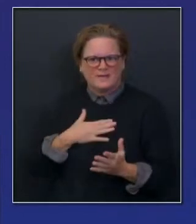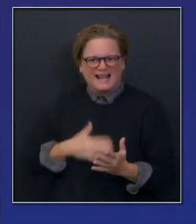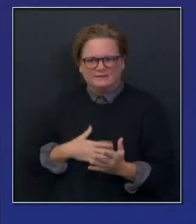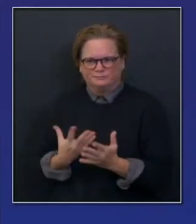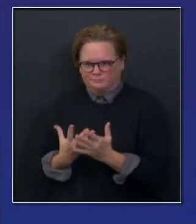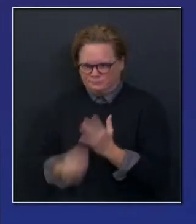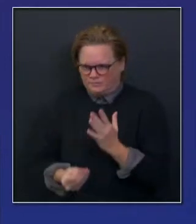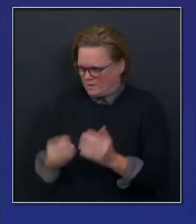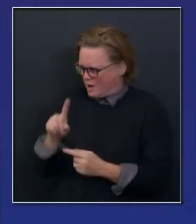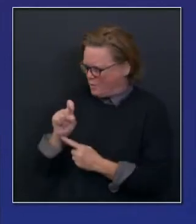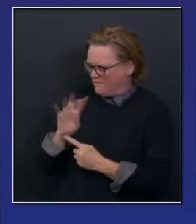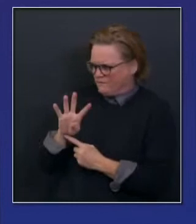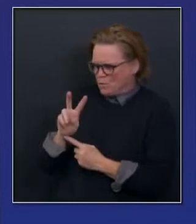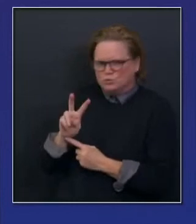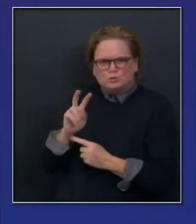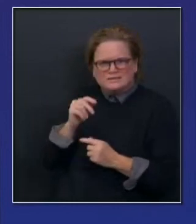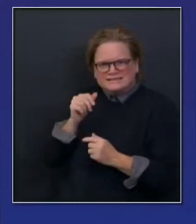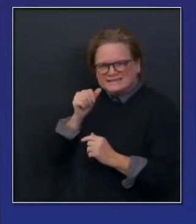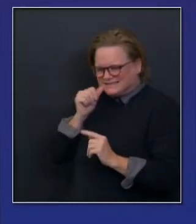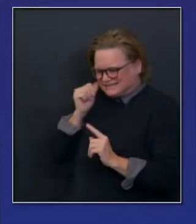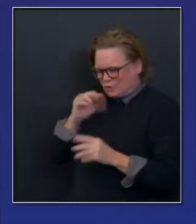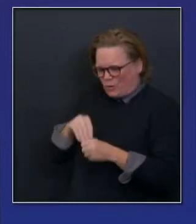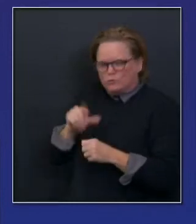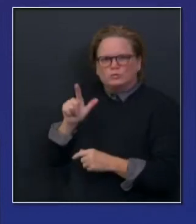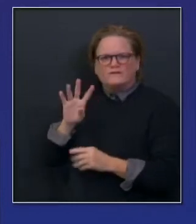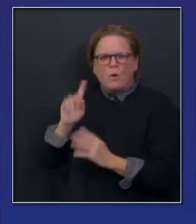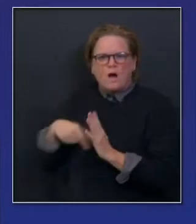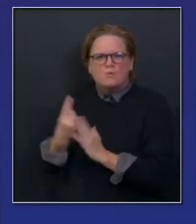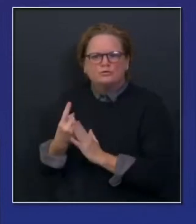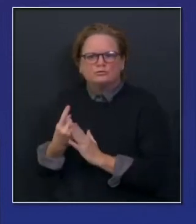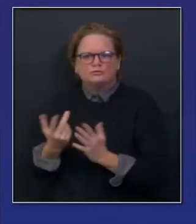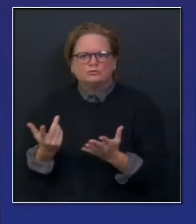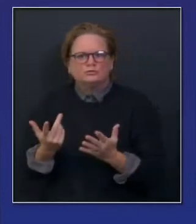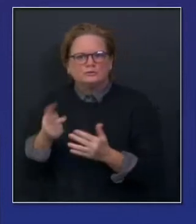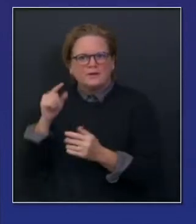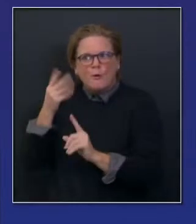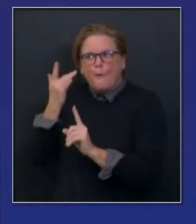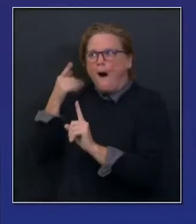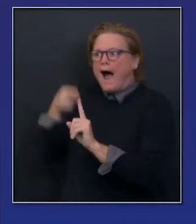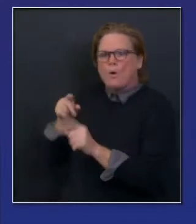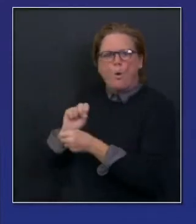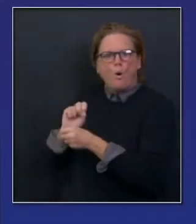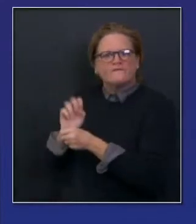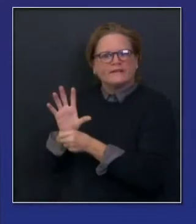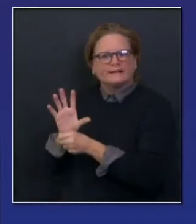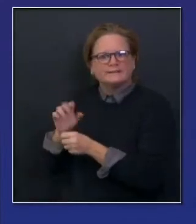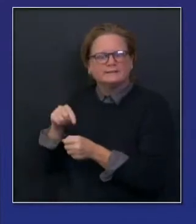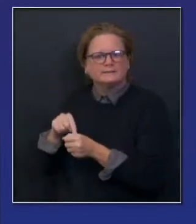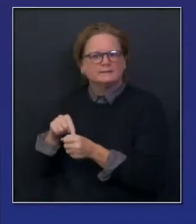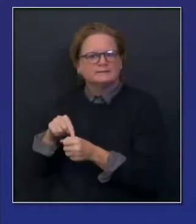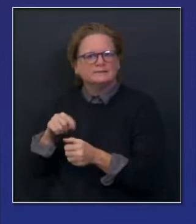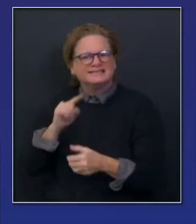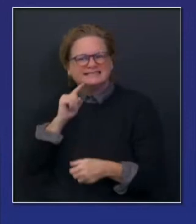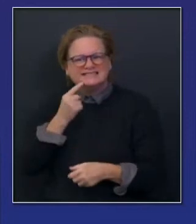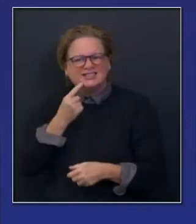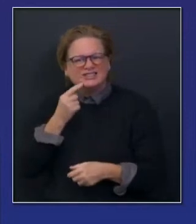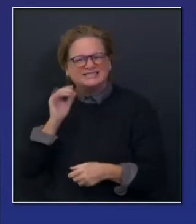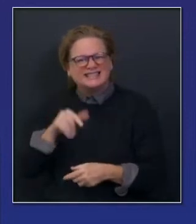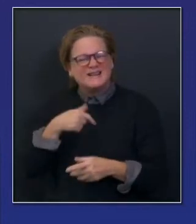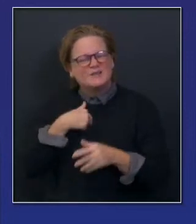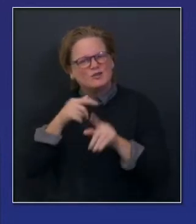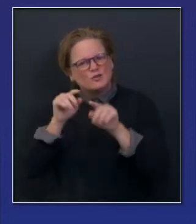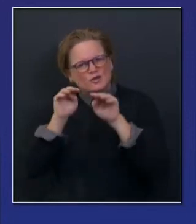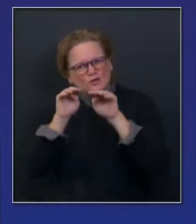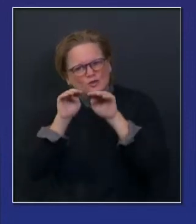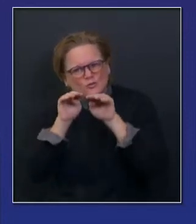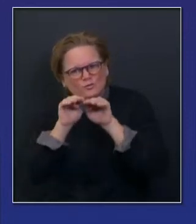were lost to this deadly disease. Again, I want to remind folks, this is not the